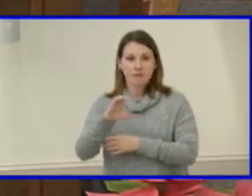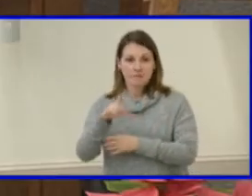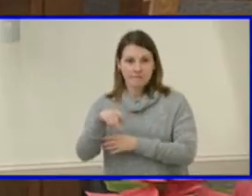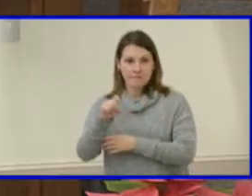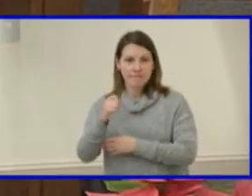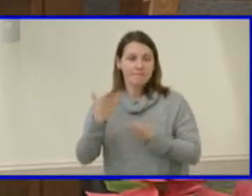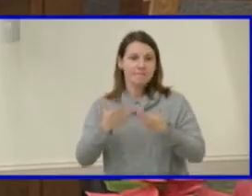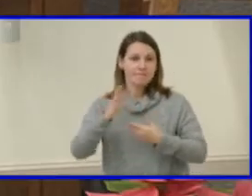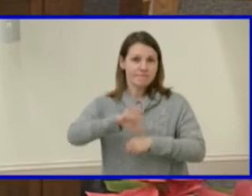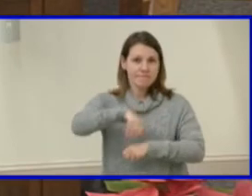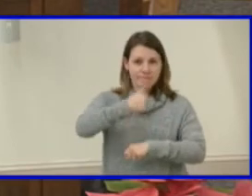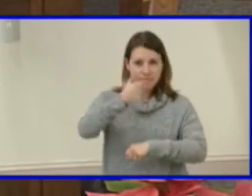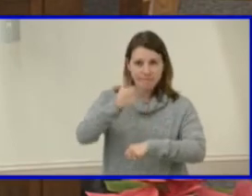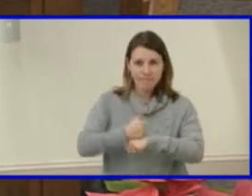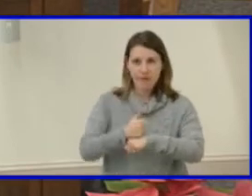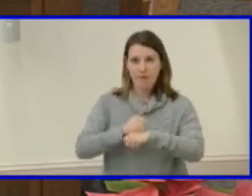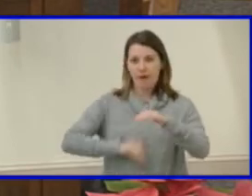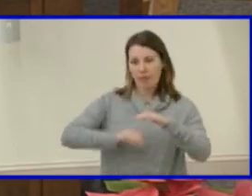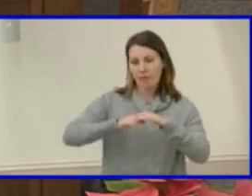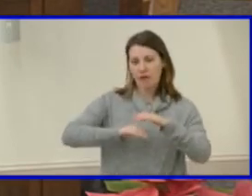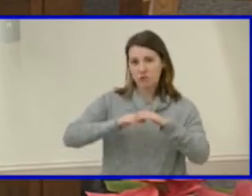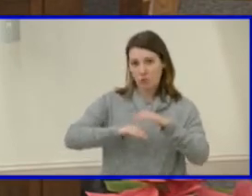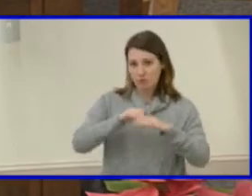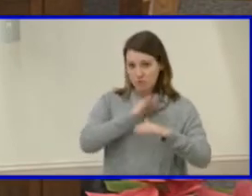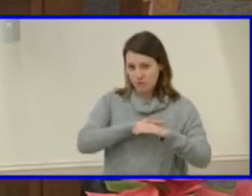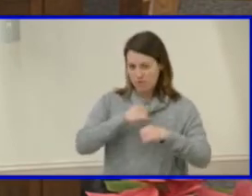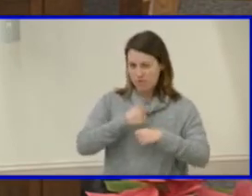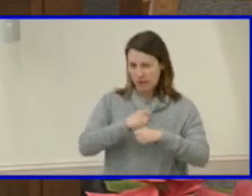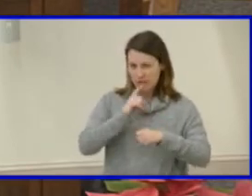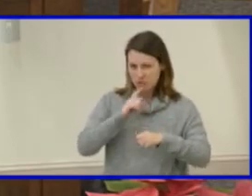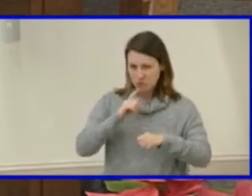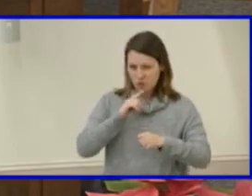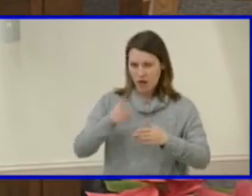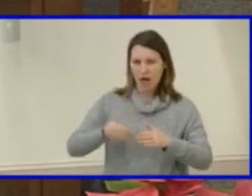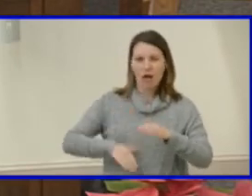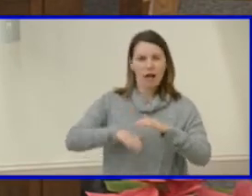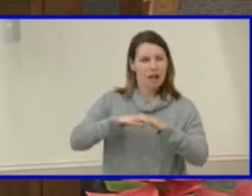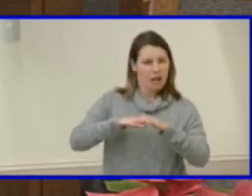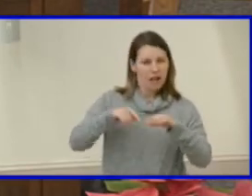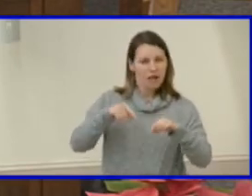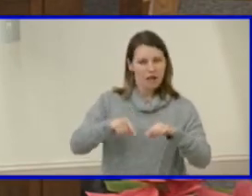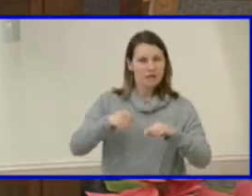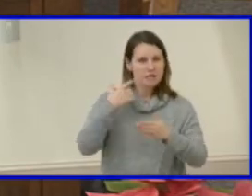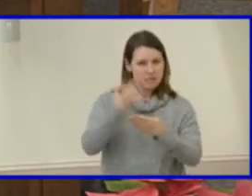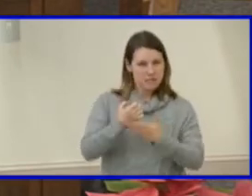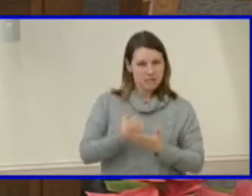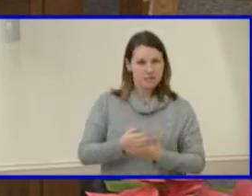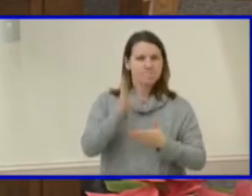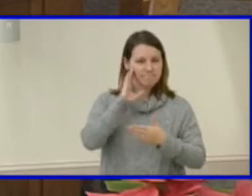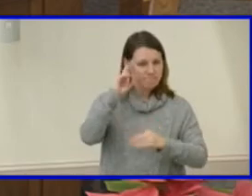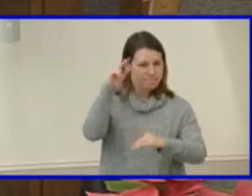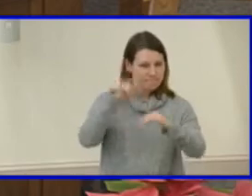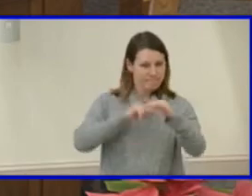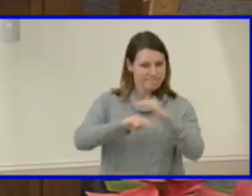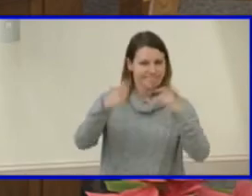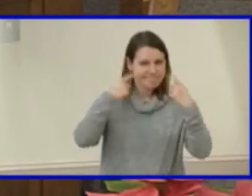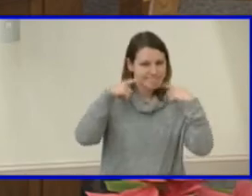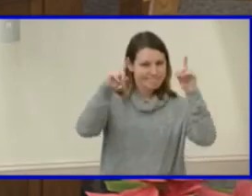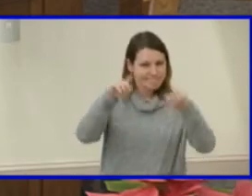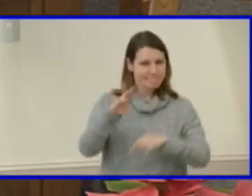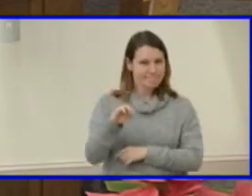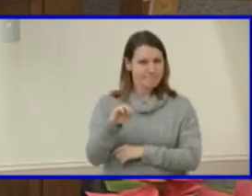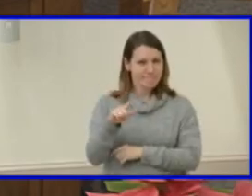score to ensure that sufficient evidence to confidently predict student success at Maggie L. Walker Governor's School.